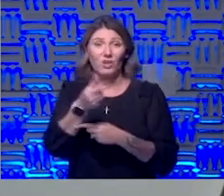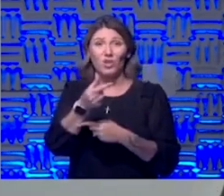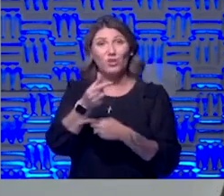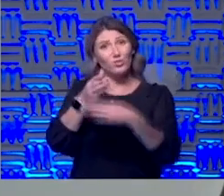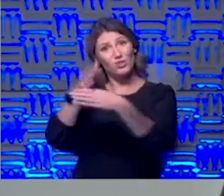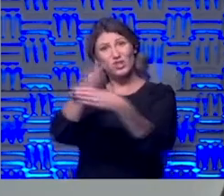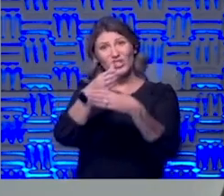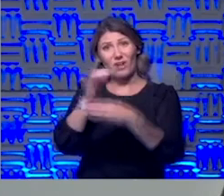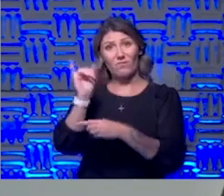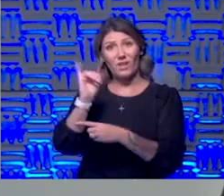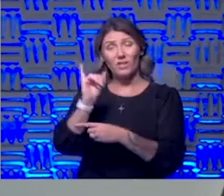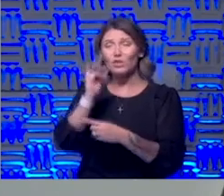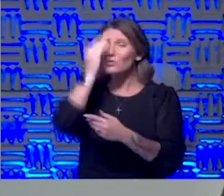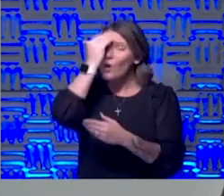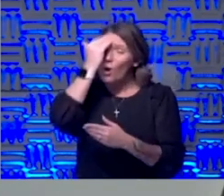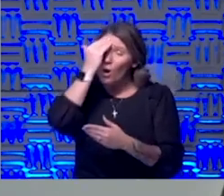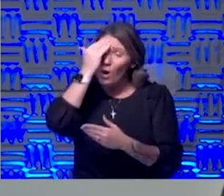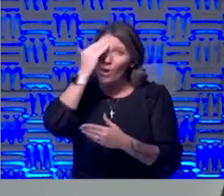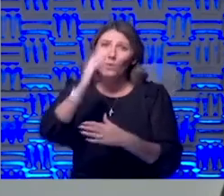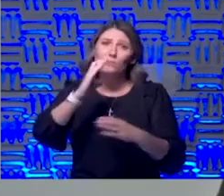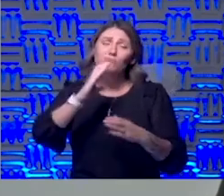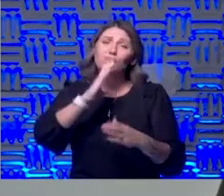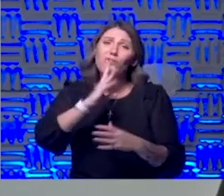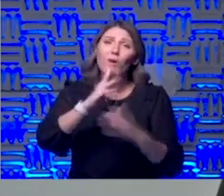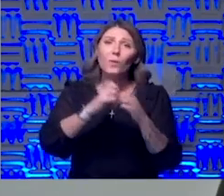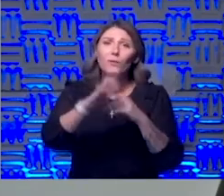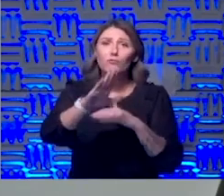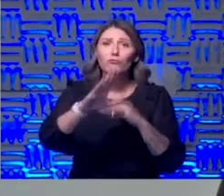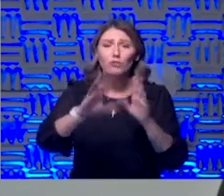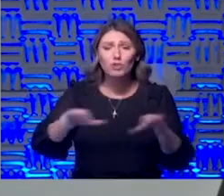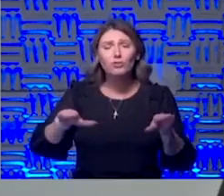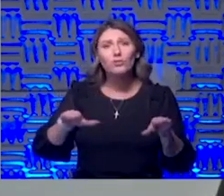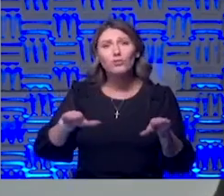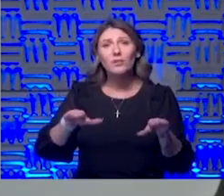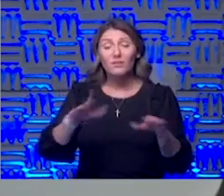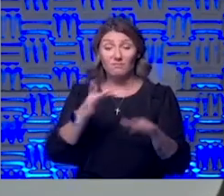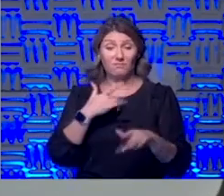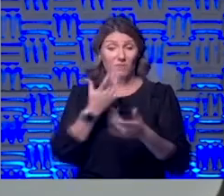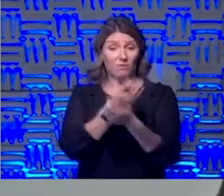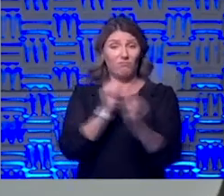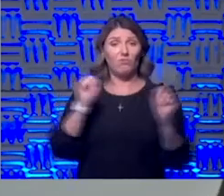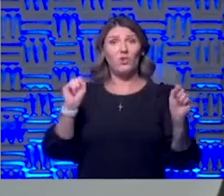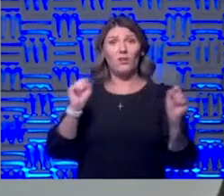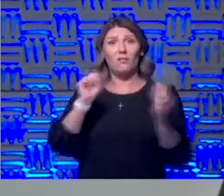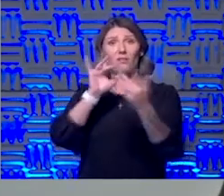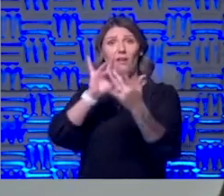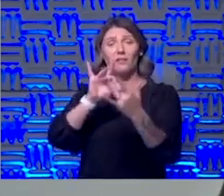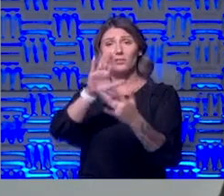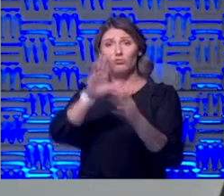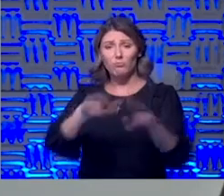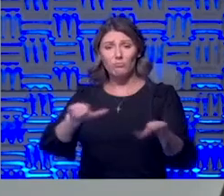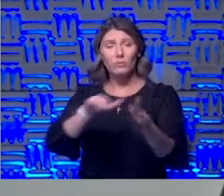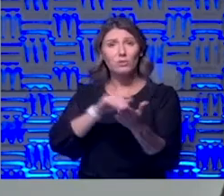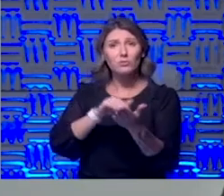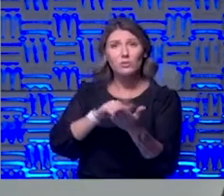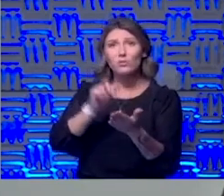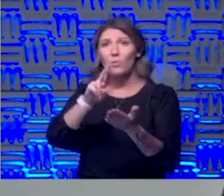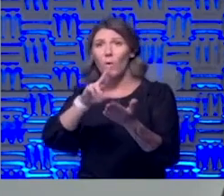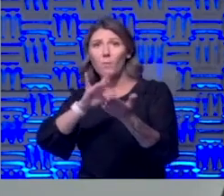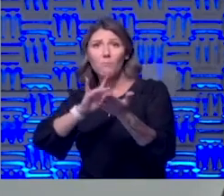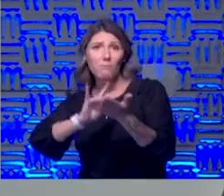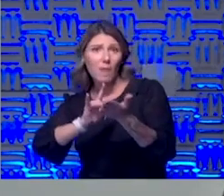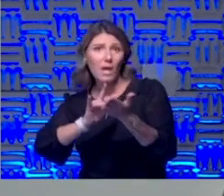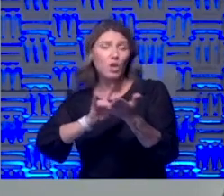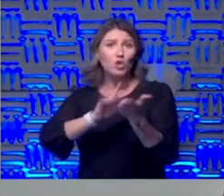so please be aware please talk to your children and feel free to contact your pediatrician or your medical provider to seek care